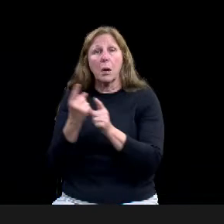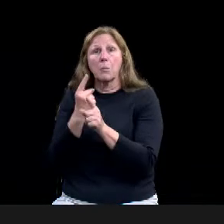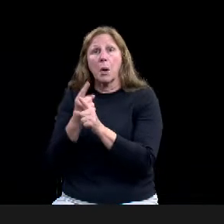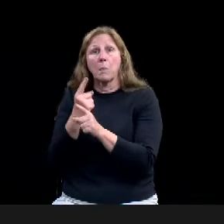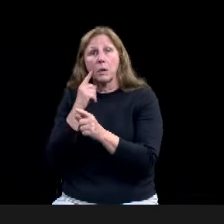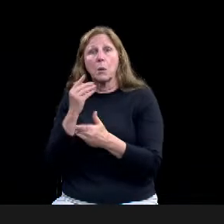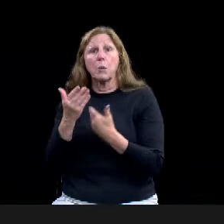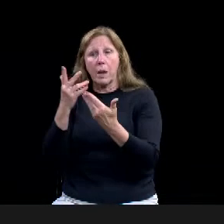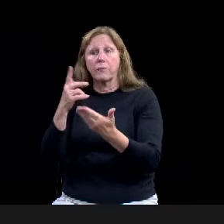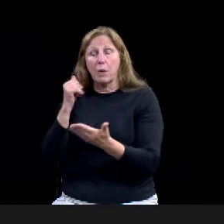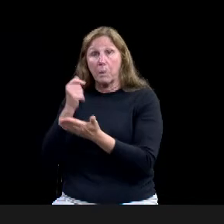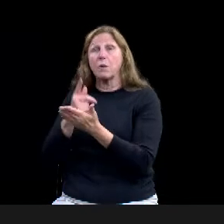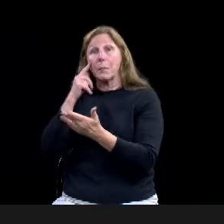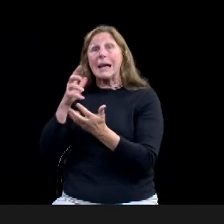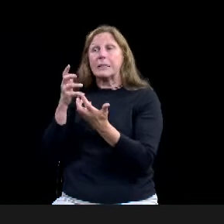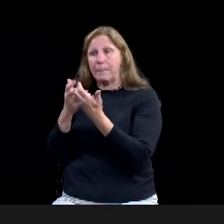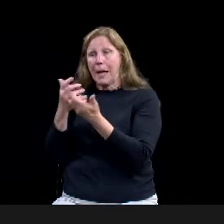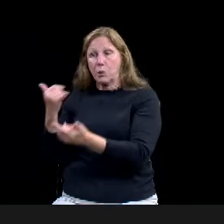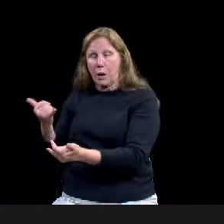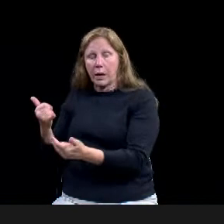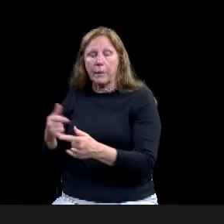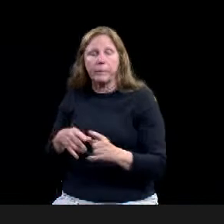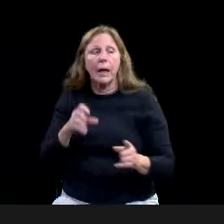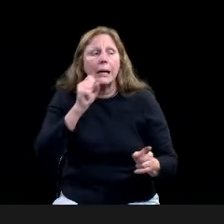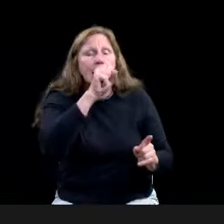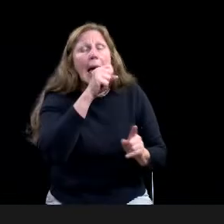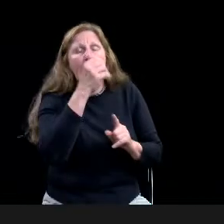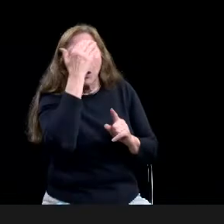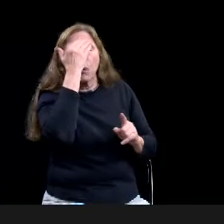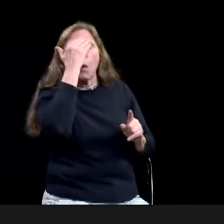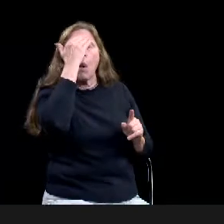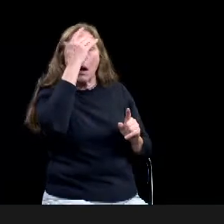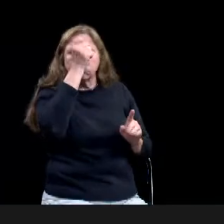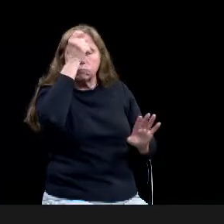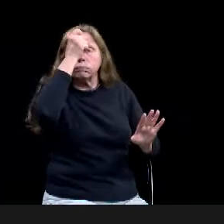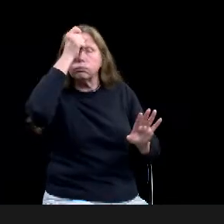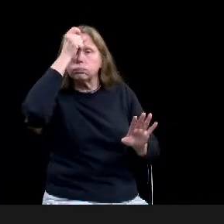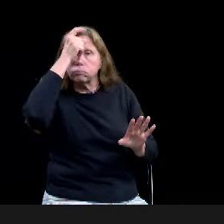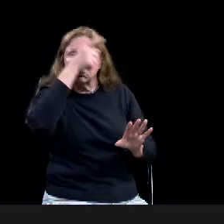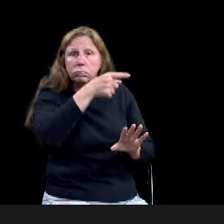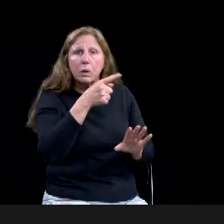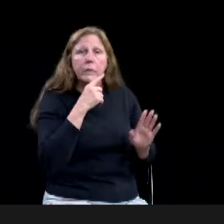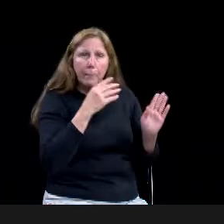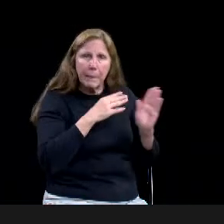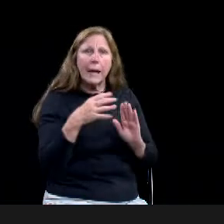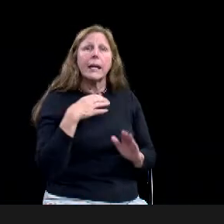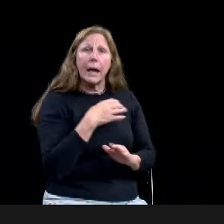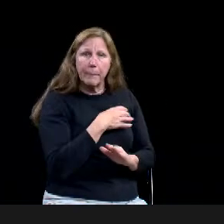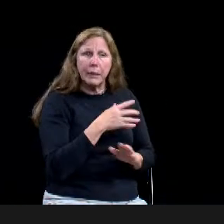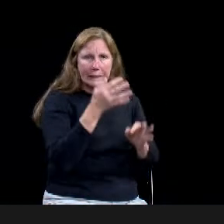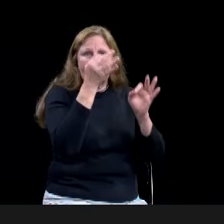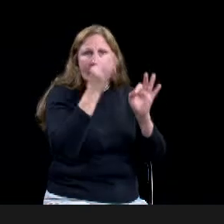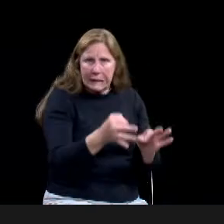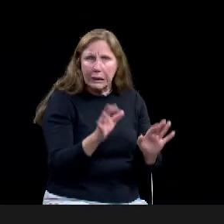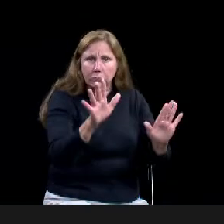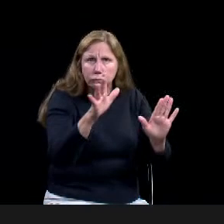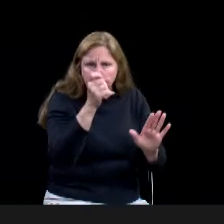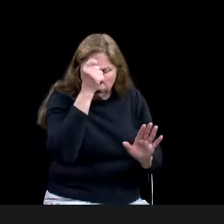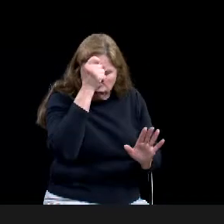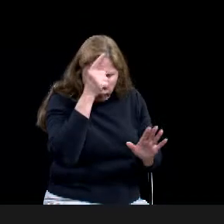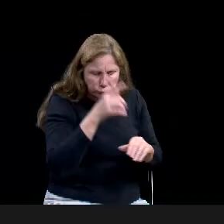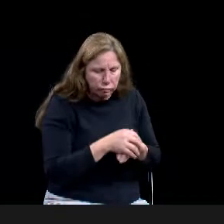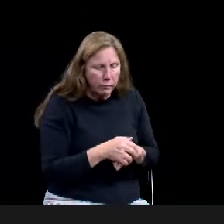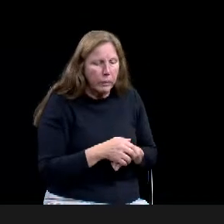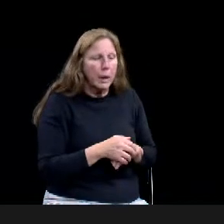could have come to that. I, I, I don't agree. I would really like to press pause on this and ask for a continuance because I think we need to look deeper into